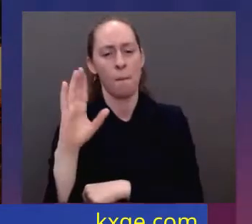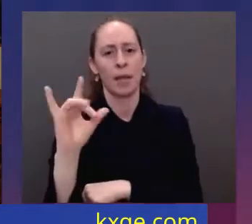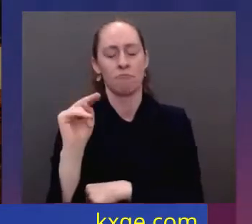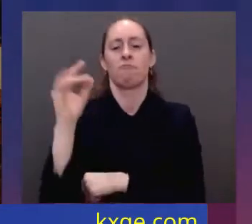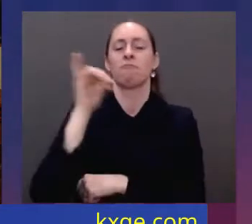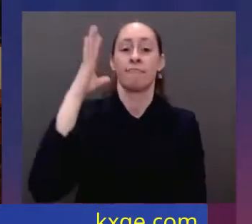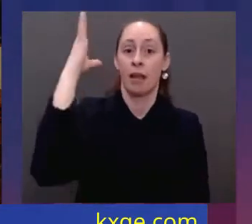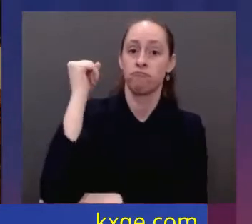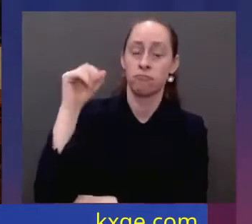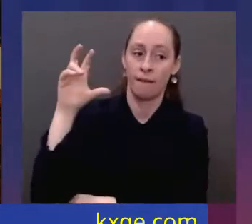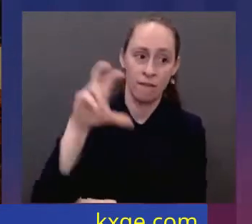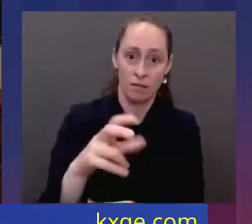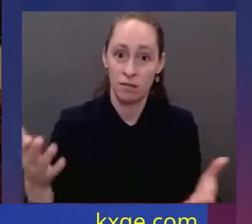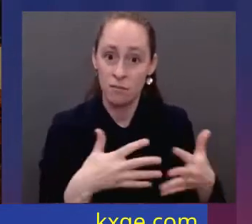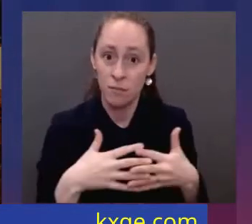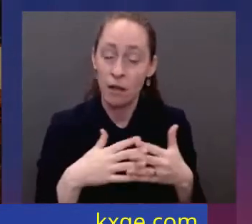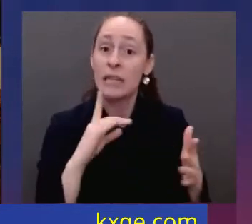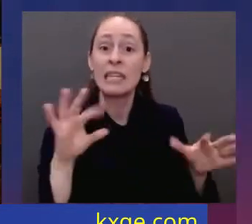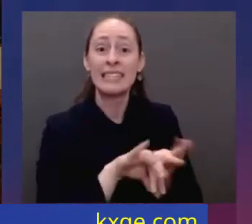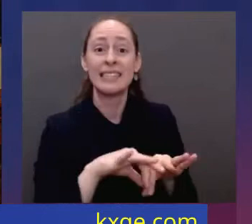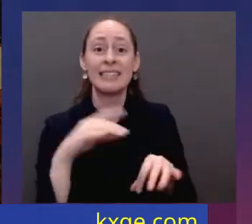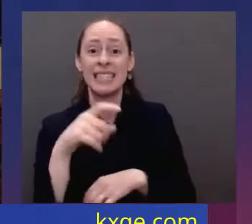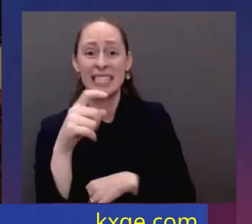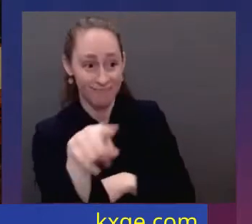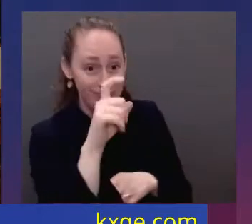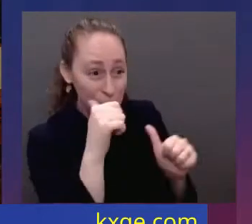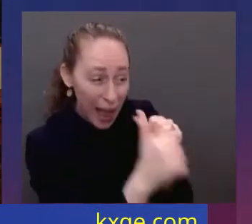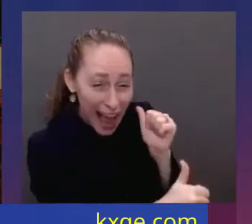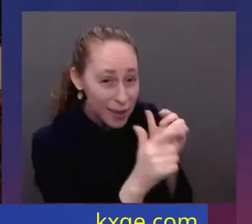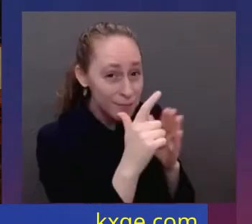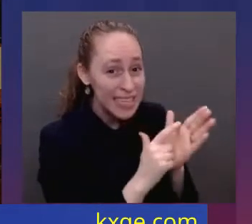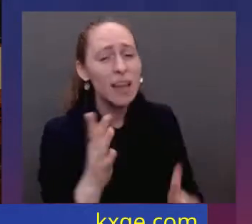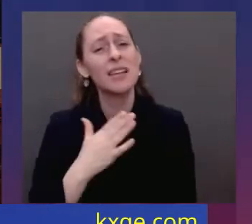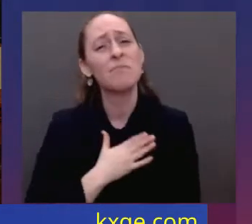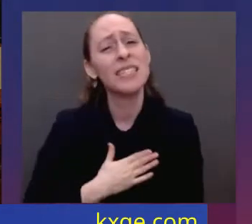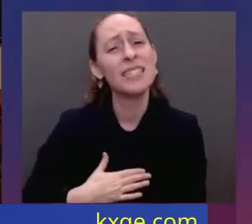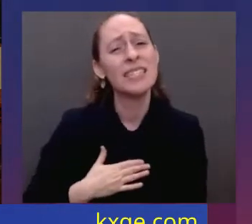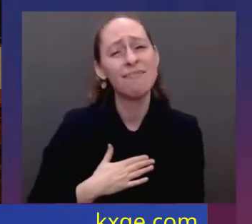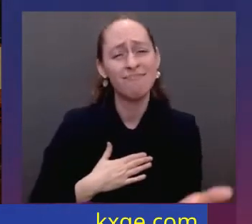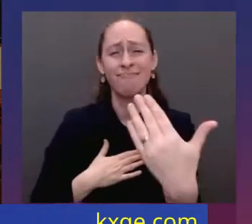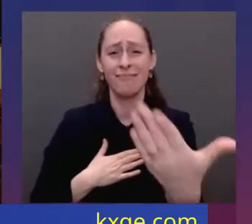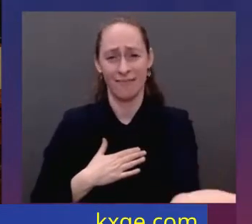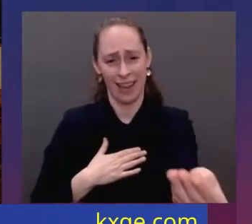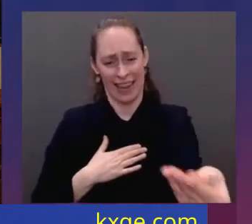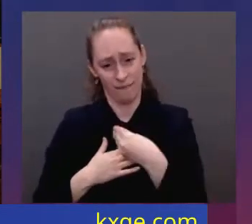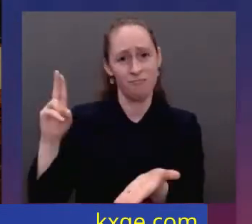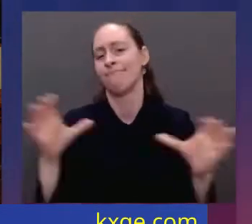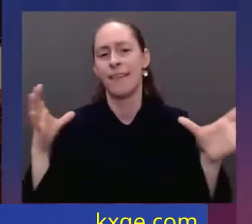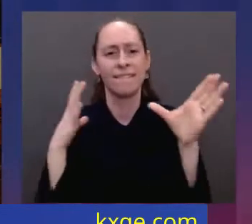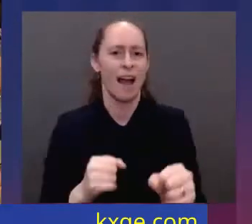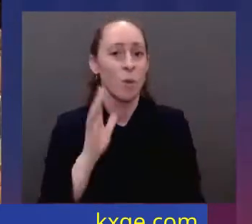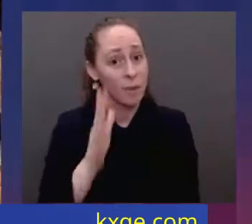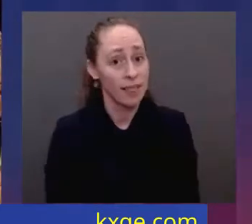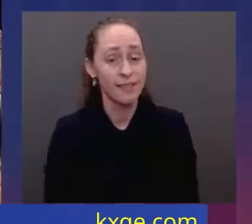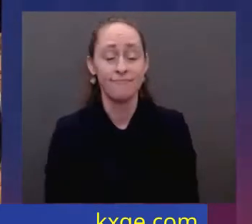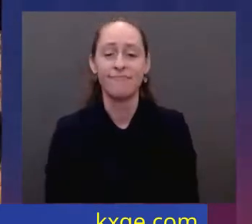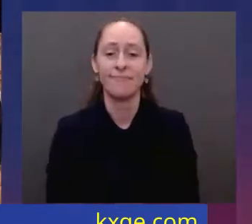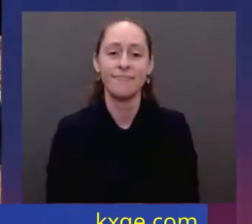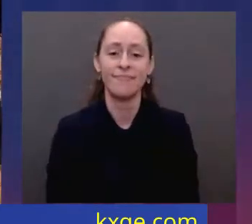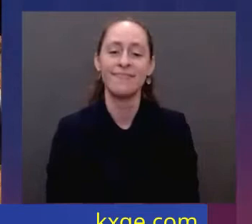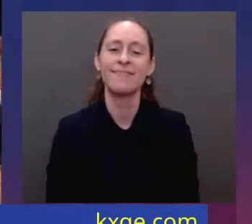for is for to pass this bill. So let's not wait any longer. Send it to my desk. I'll sign it. And we'll really take off in a big way. And folks,